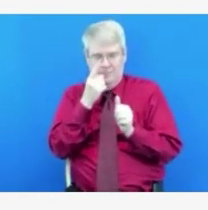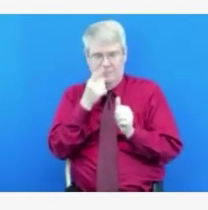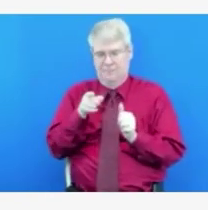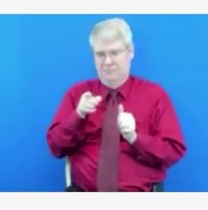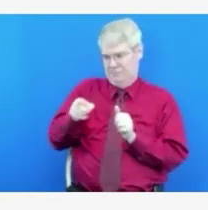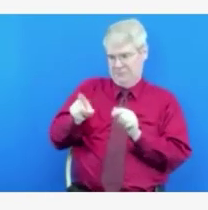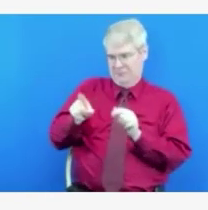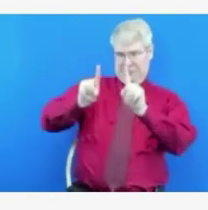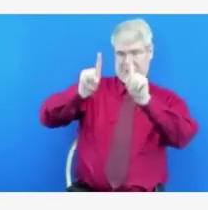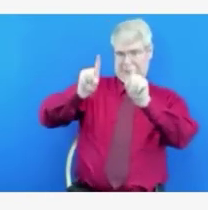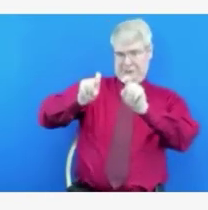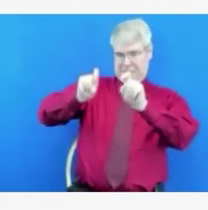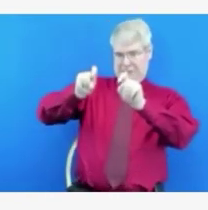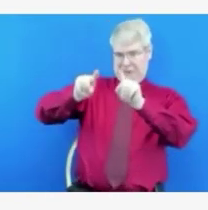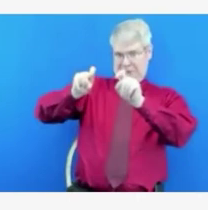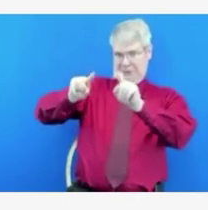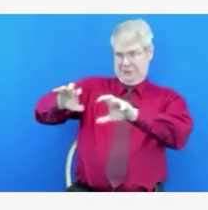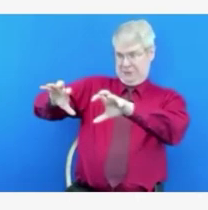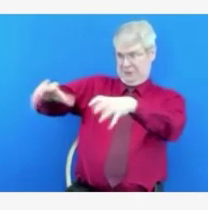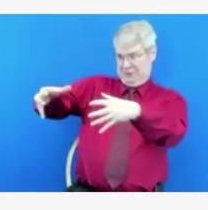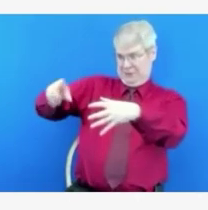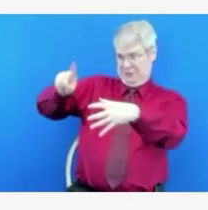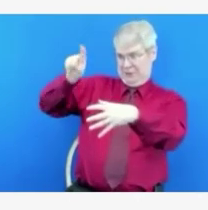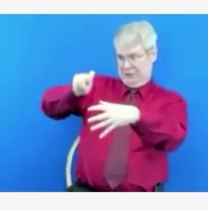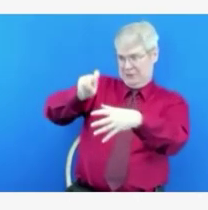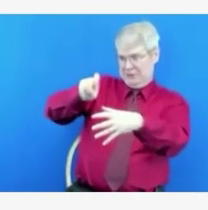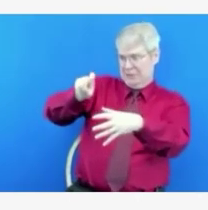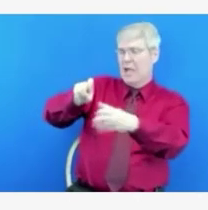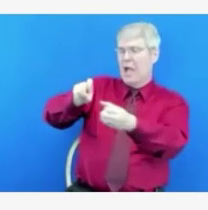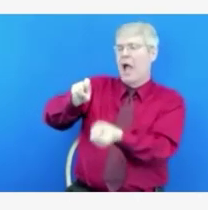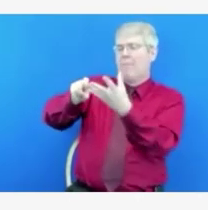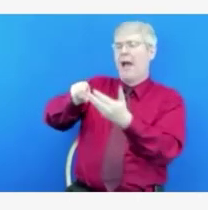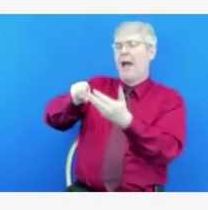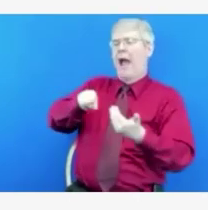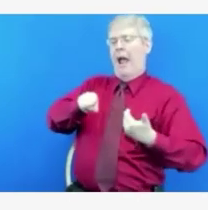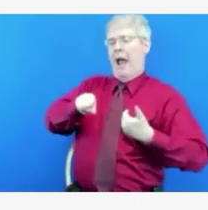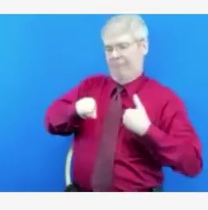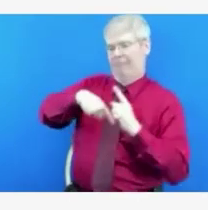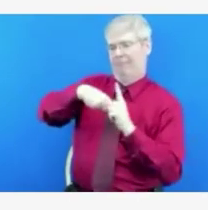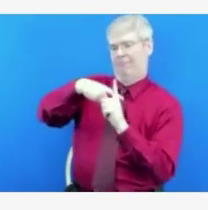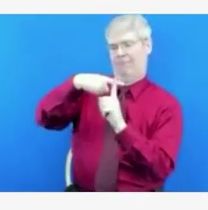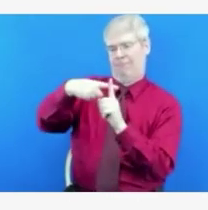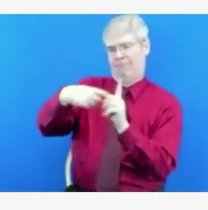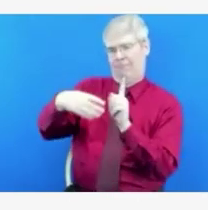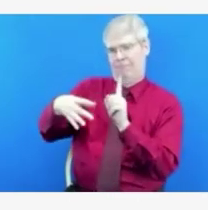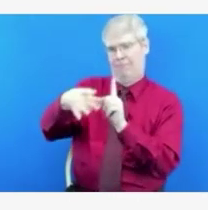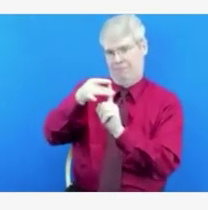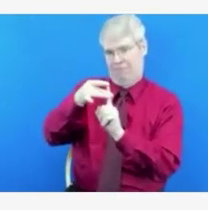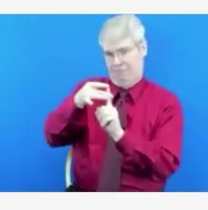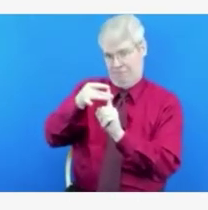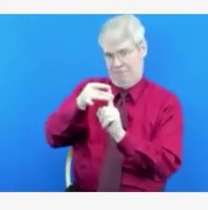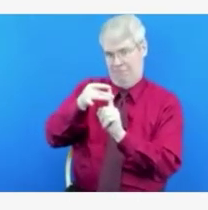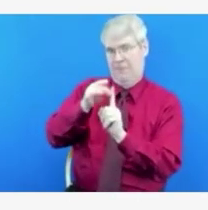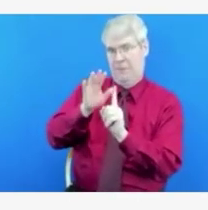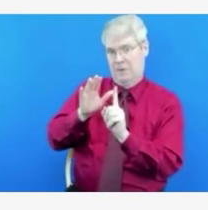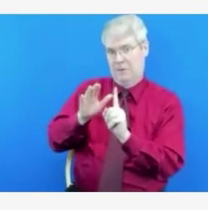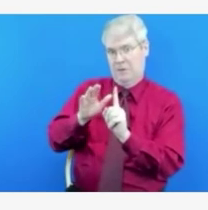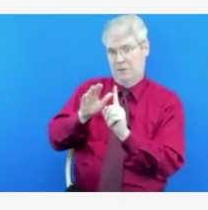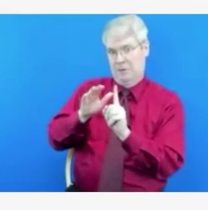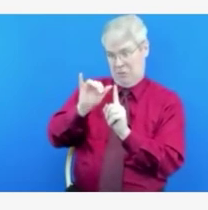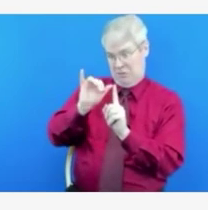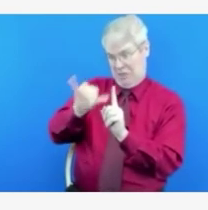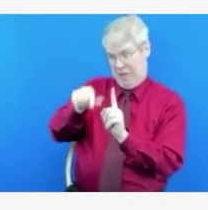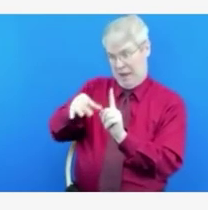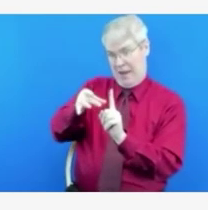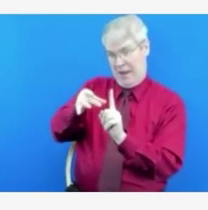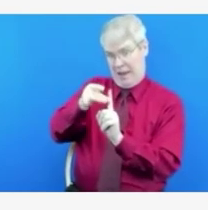you know, a little bit every week for the last three weeks. I think, you know, like Elkie said, cautiously optimistic.